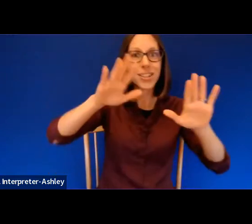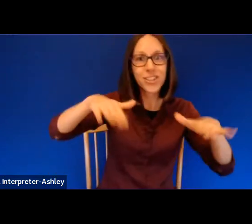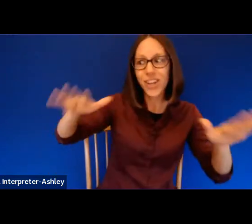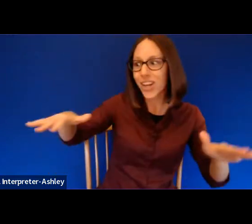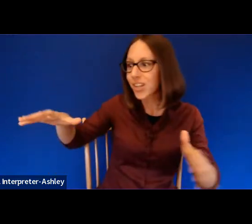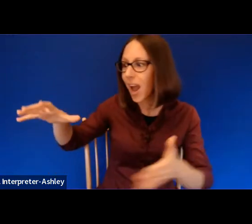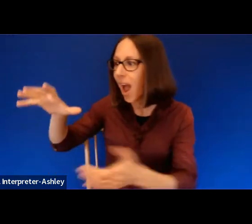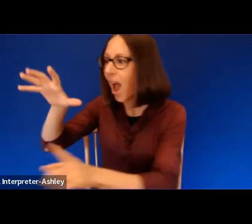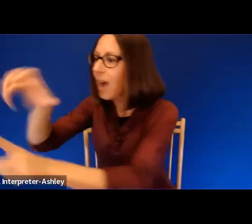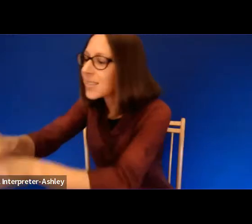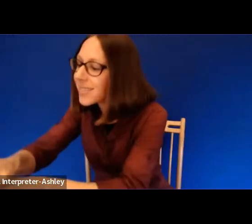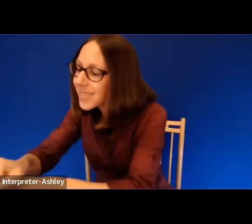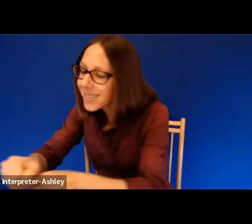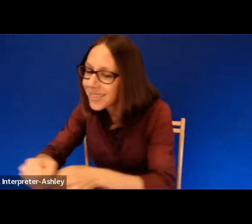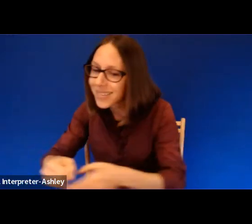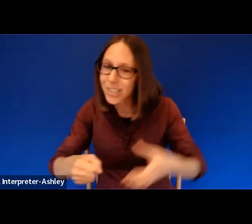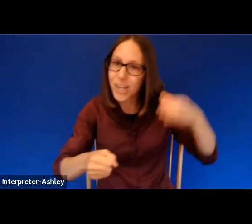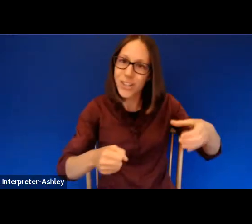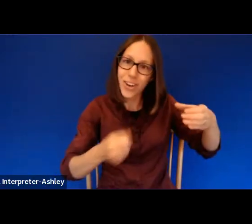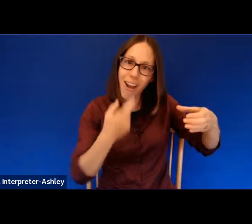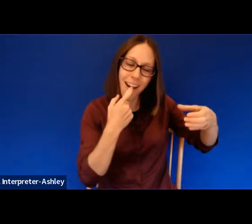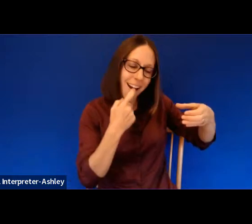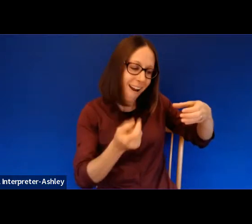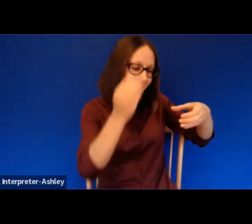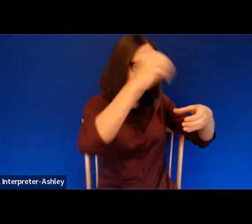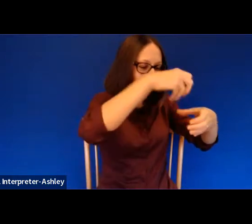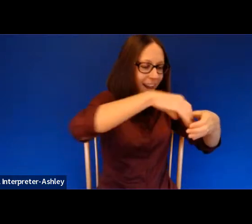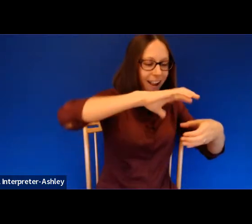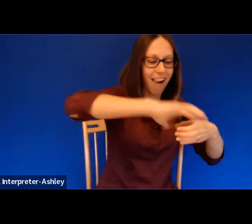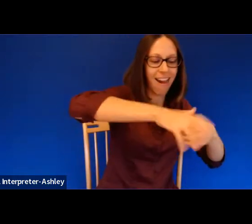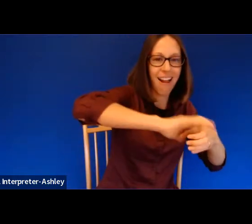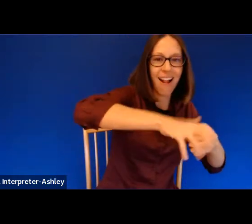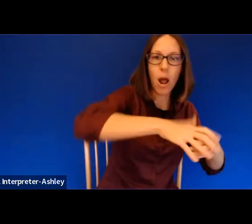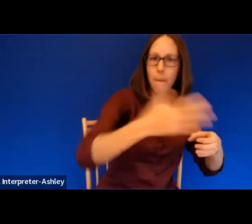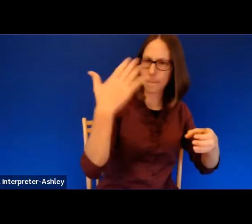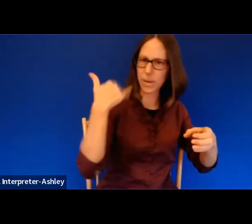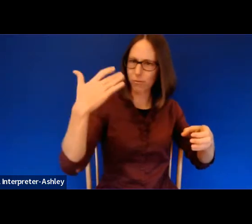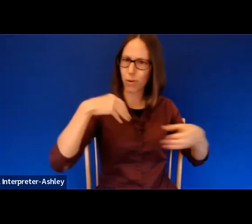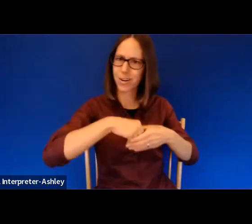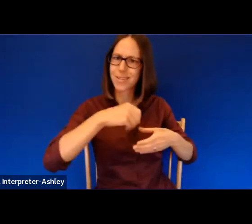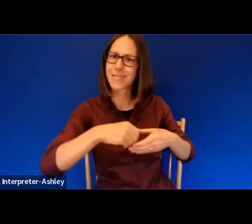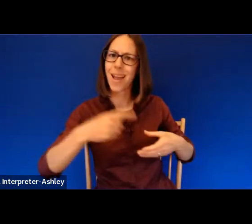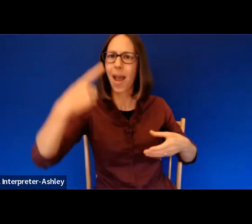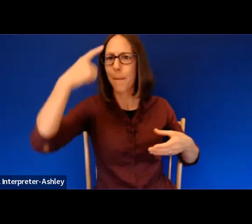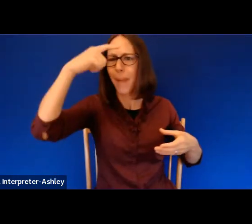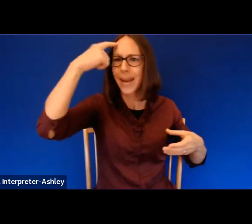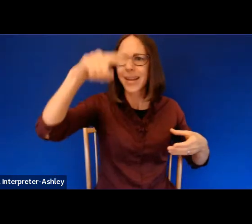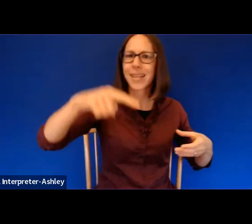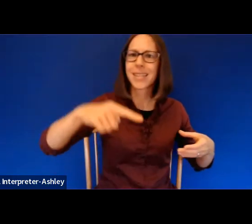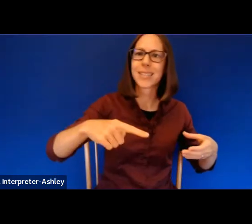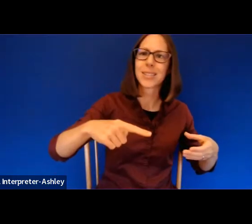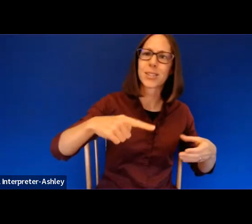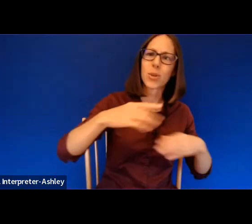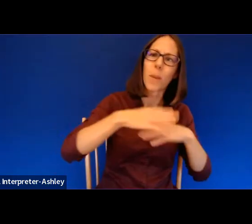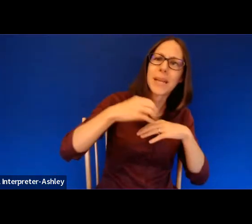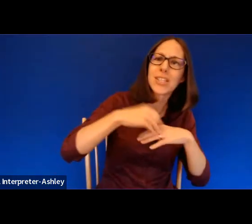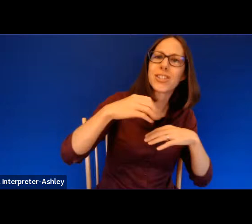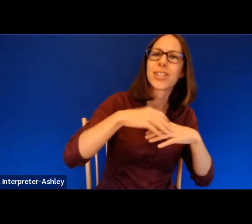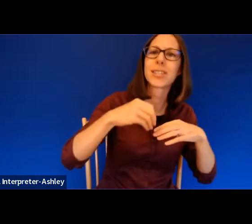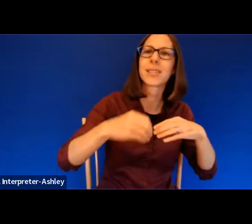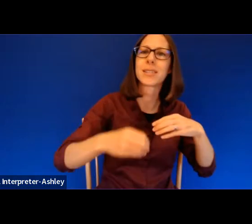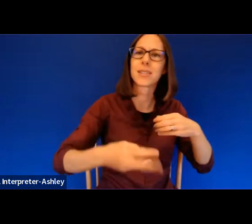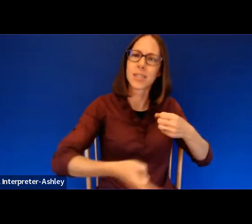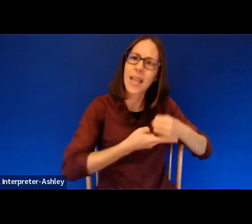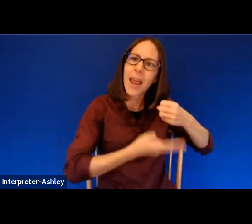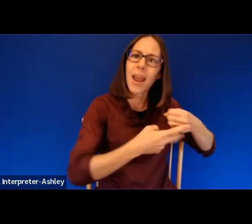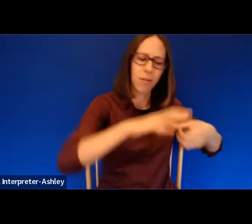filled with pennies or peaches put away for winter, this waning light they drown in without the air they are meant